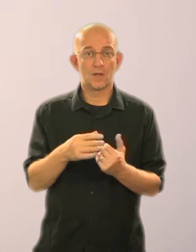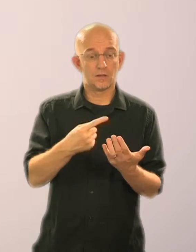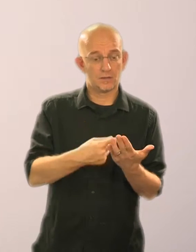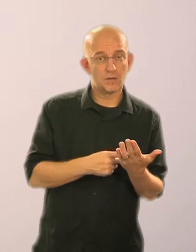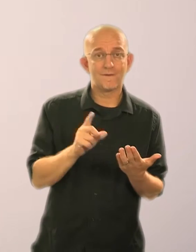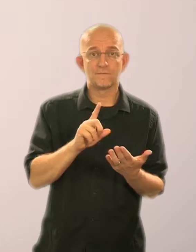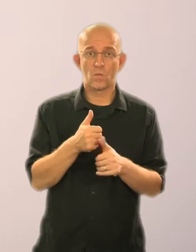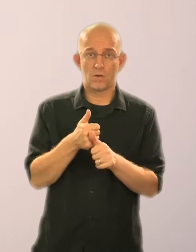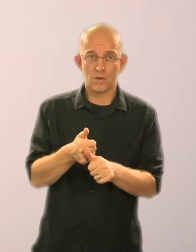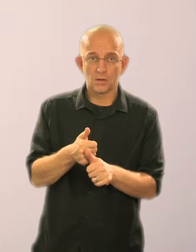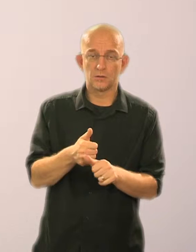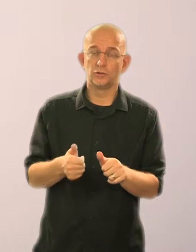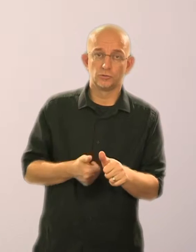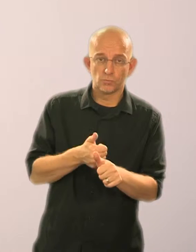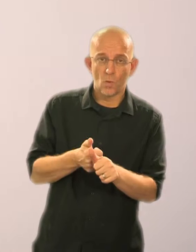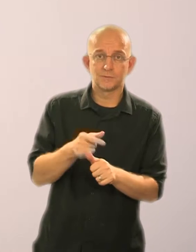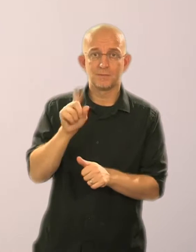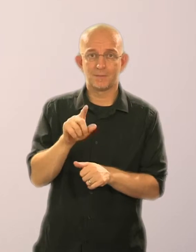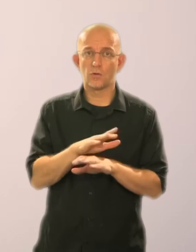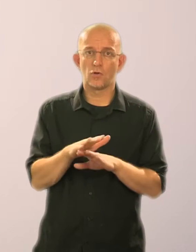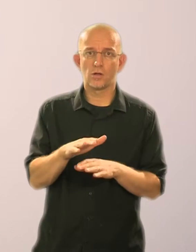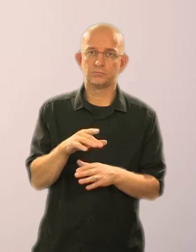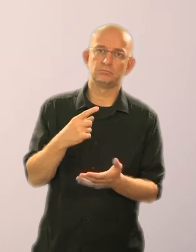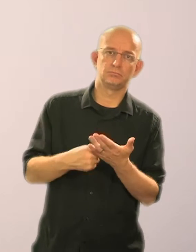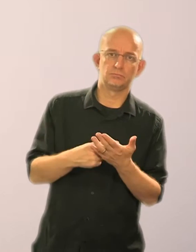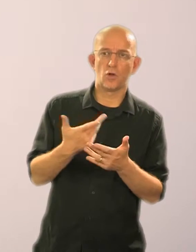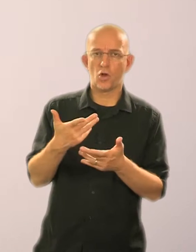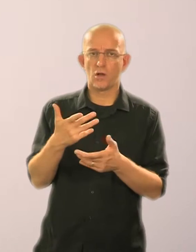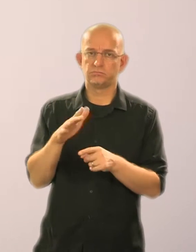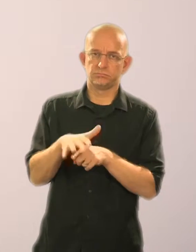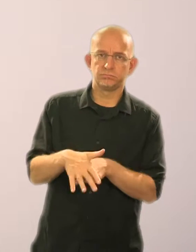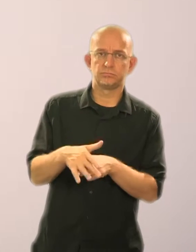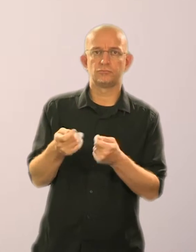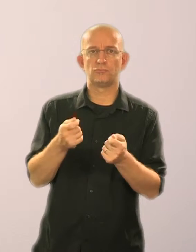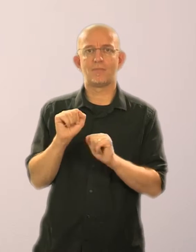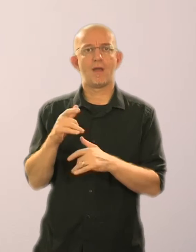make particular decisions and not to restrict or control their lives.